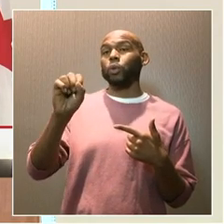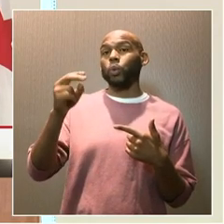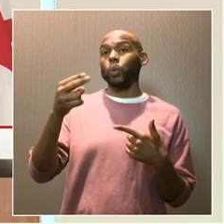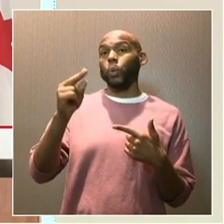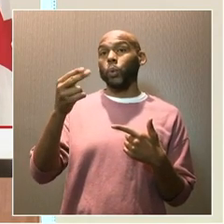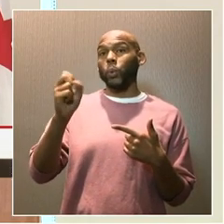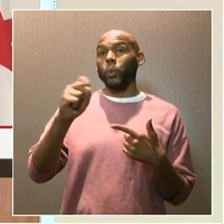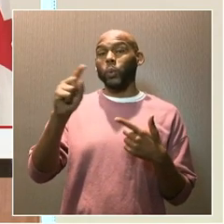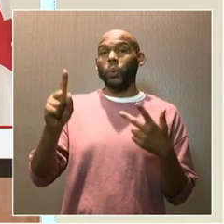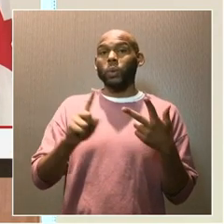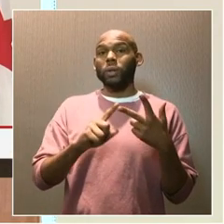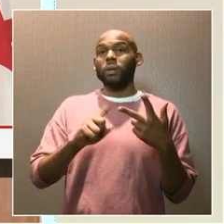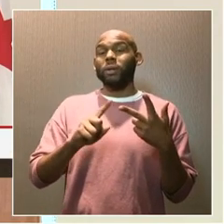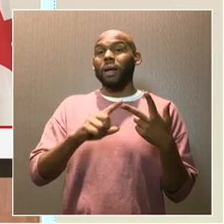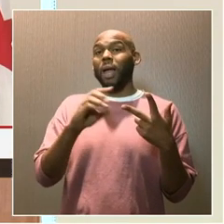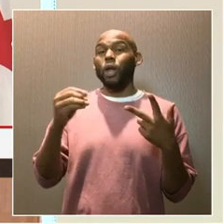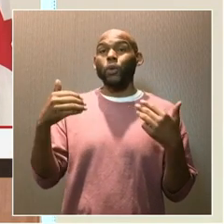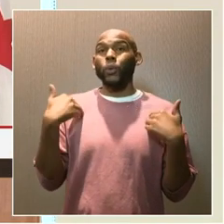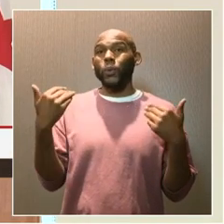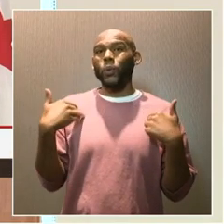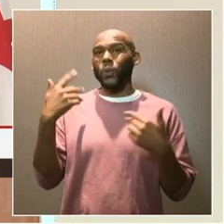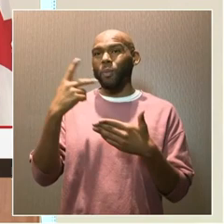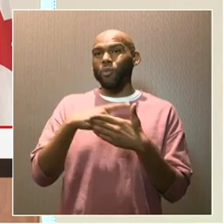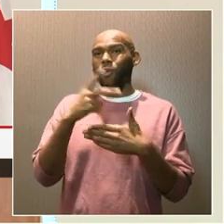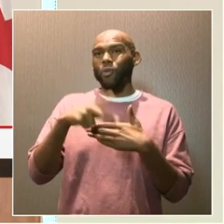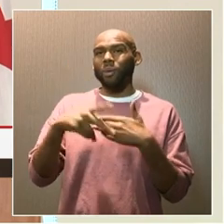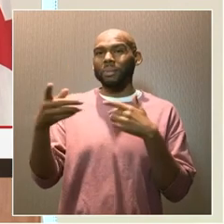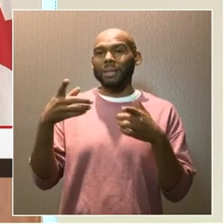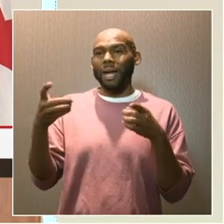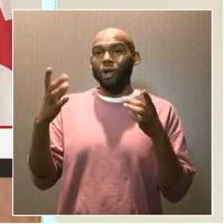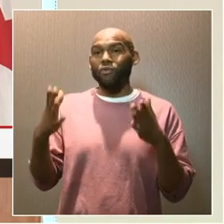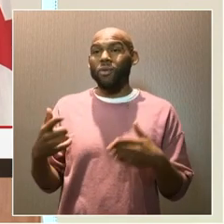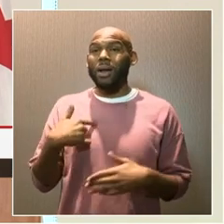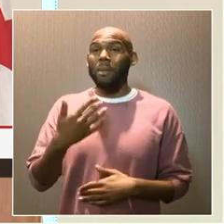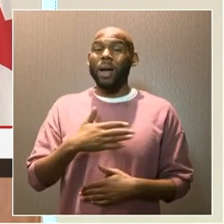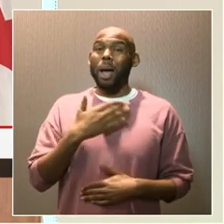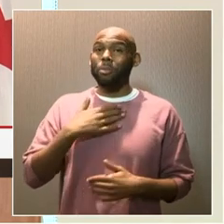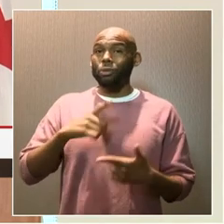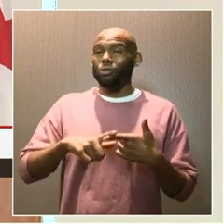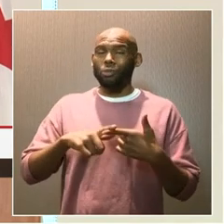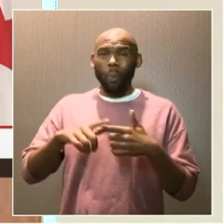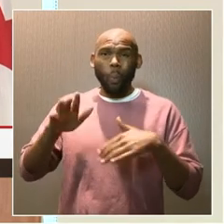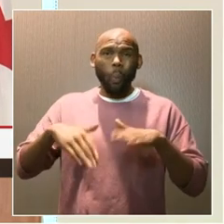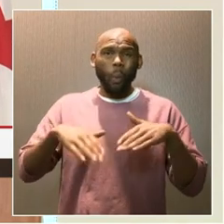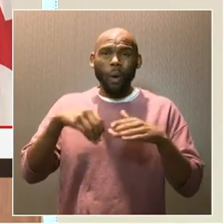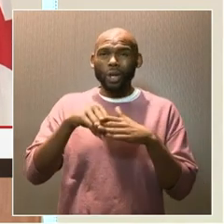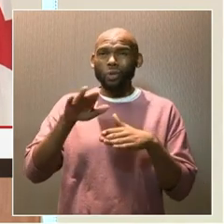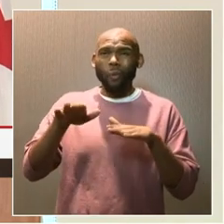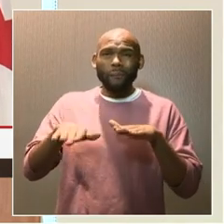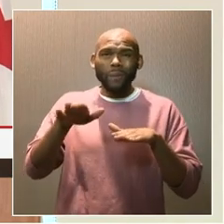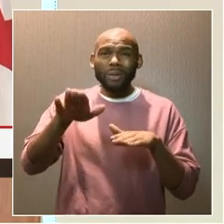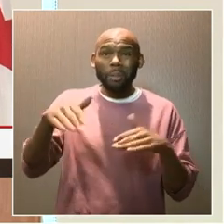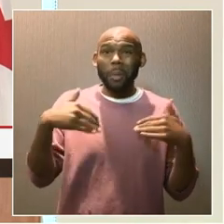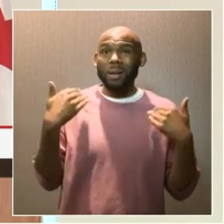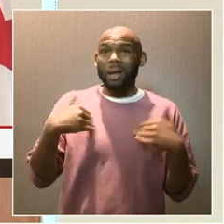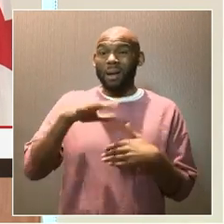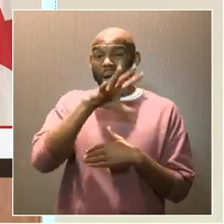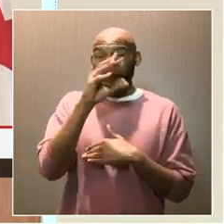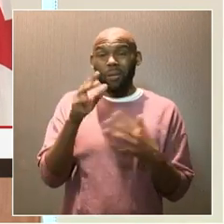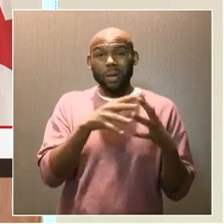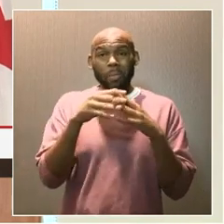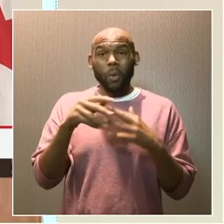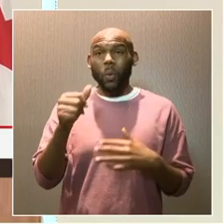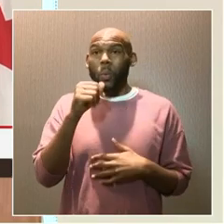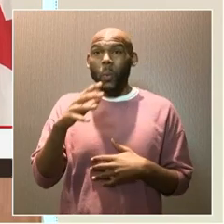Associate Director of Youth Programs. I am proud to walk in your footsteps as a young African American lady ready to